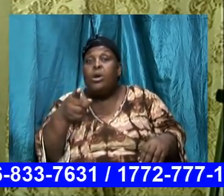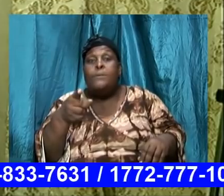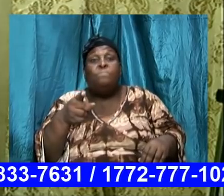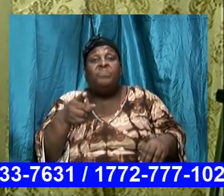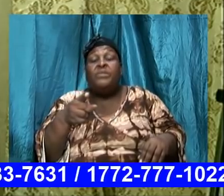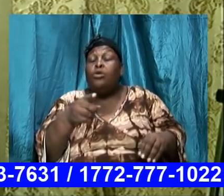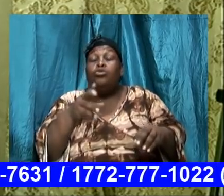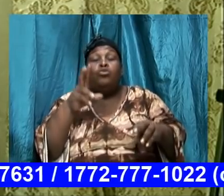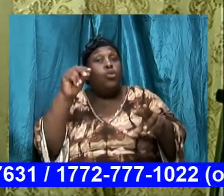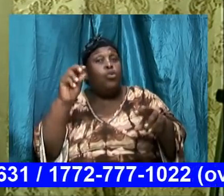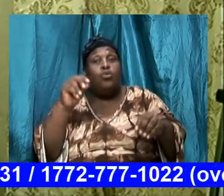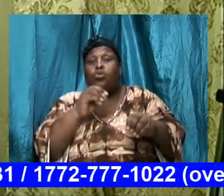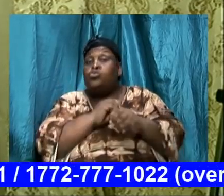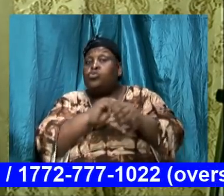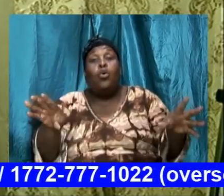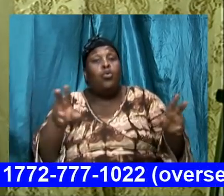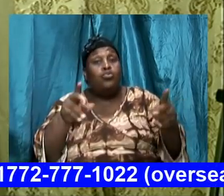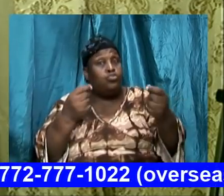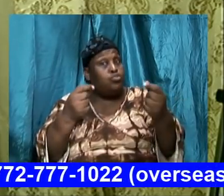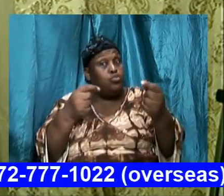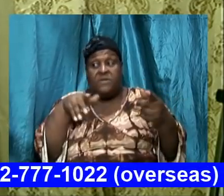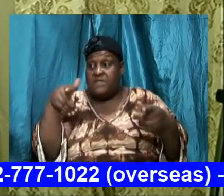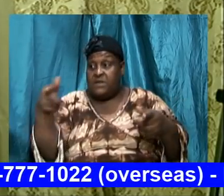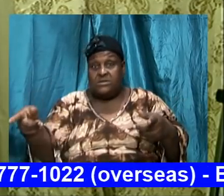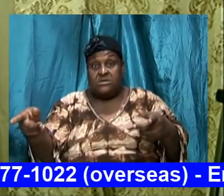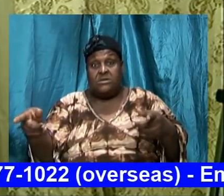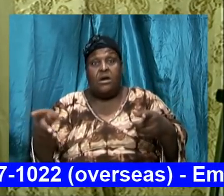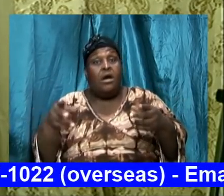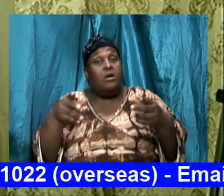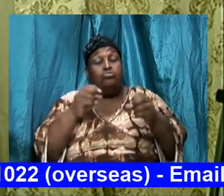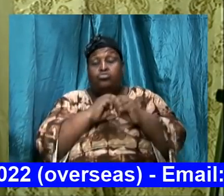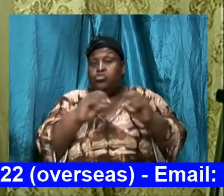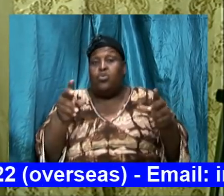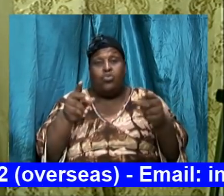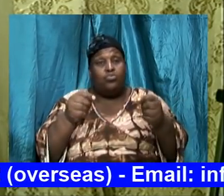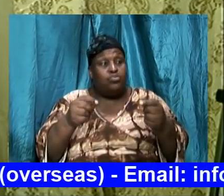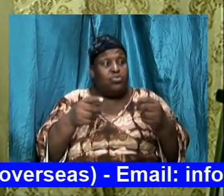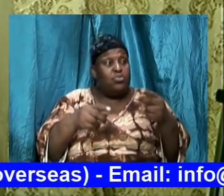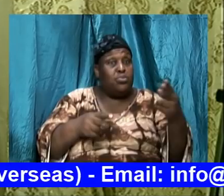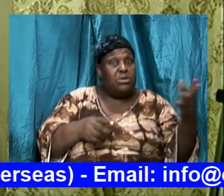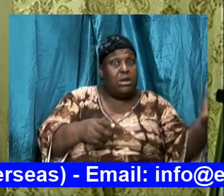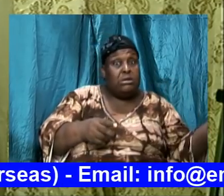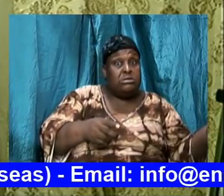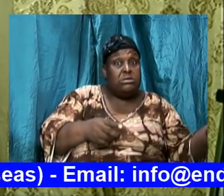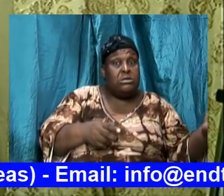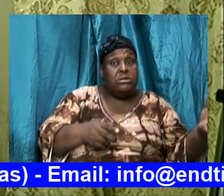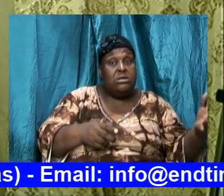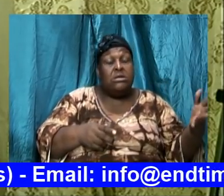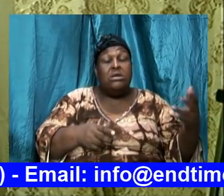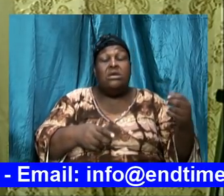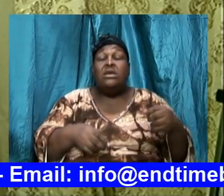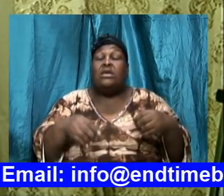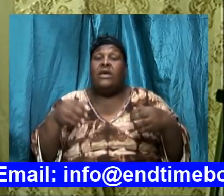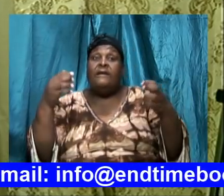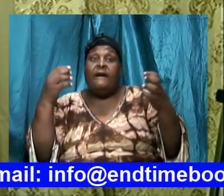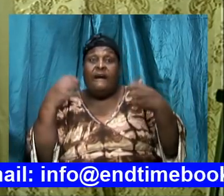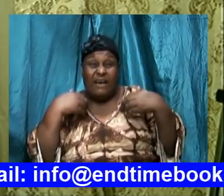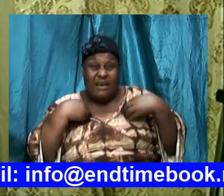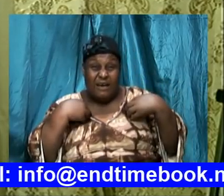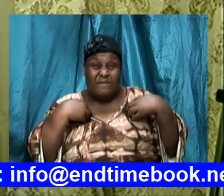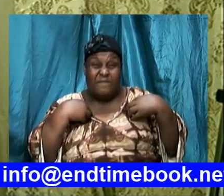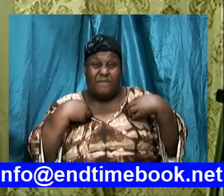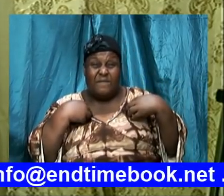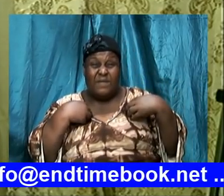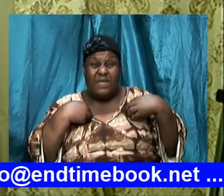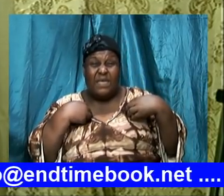knows because he's God the impact that it will have it can either have a positive impact or it can have a negative impact